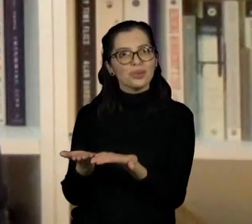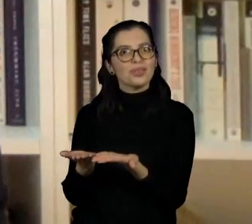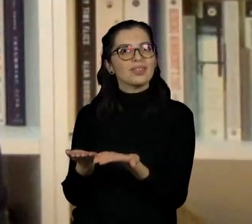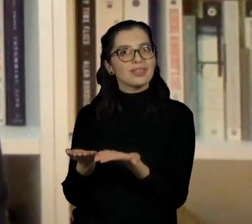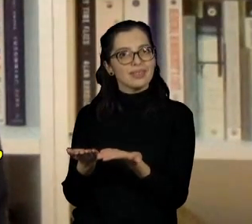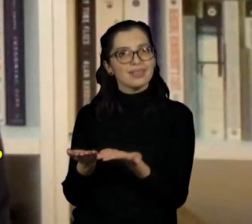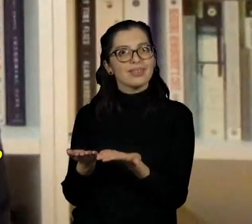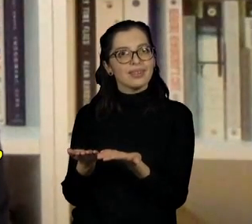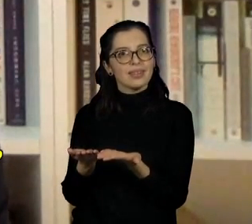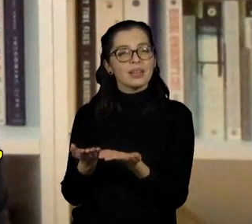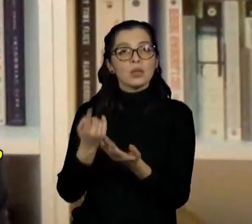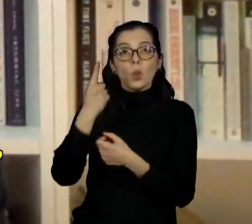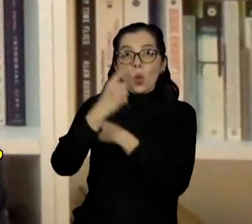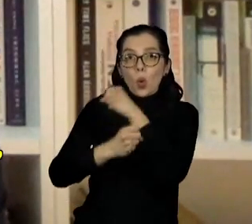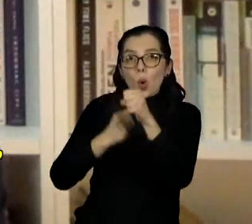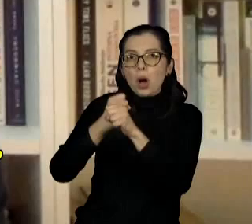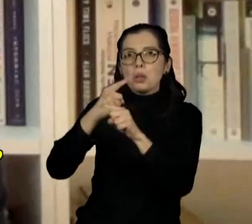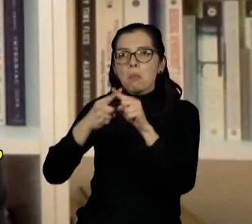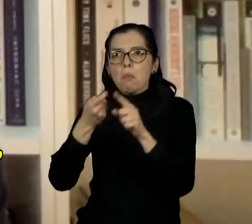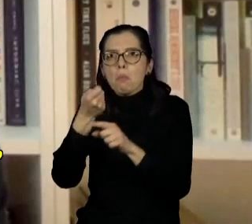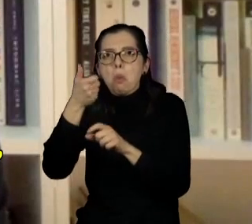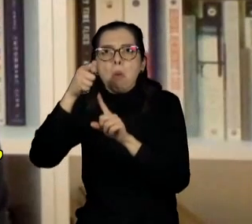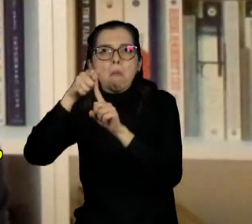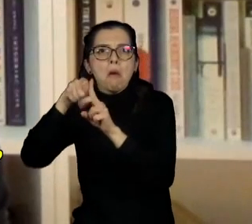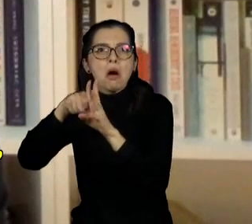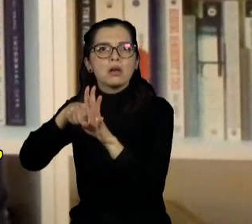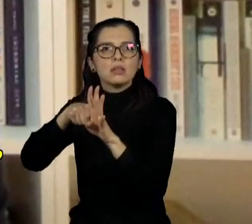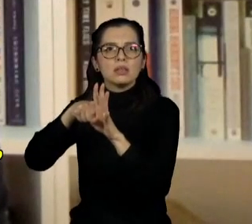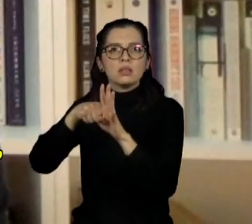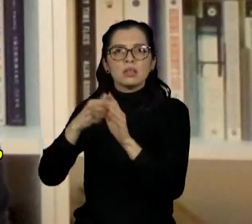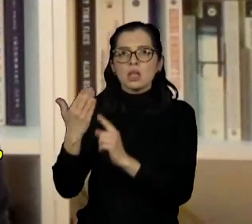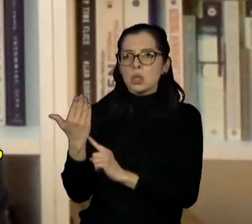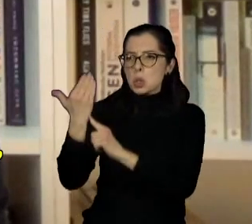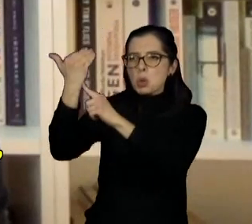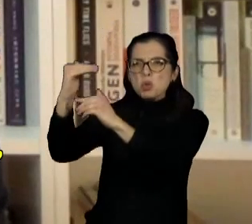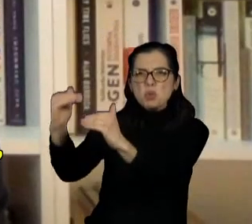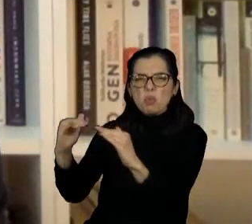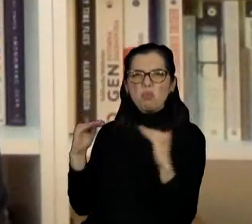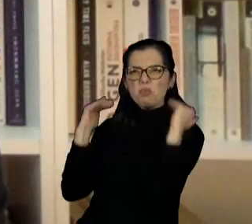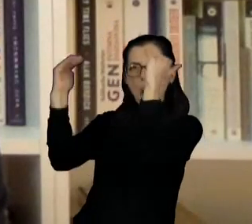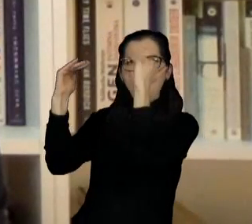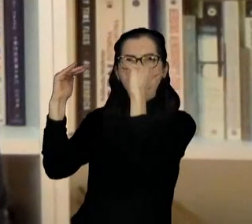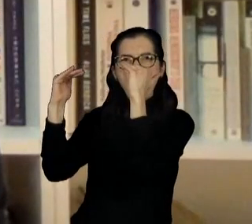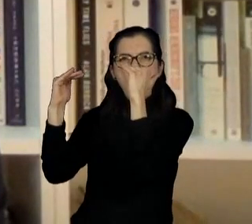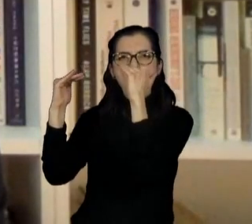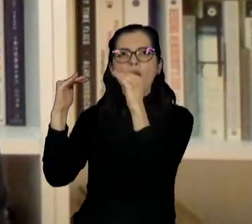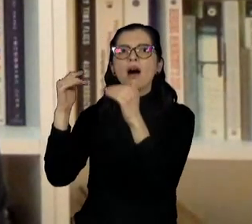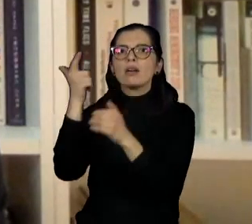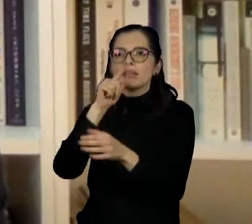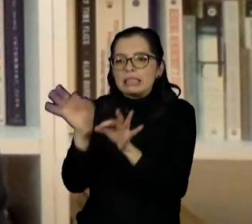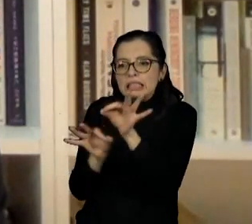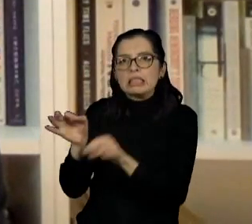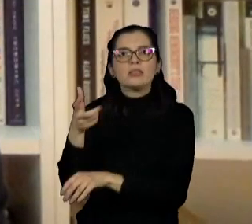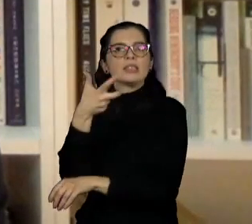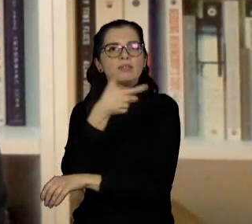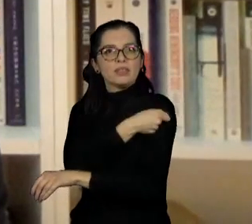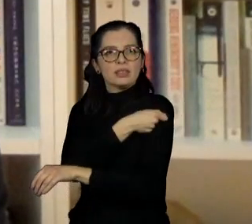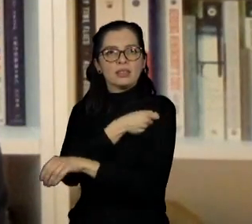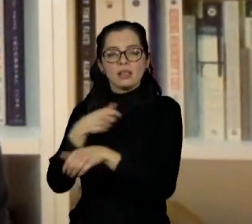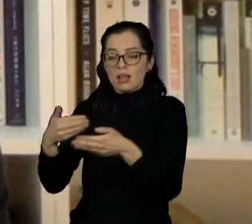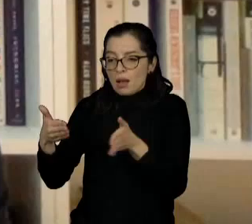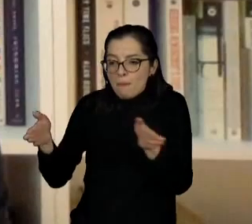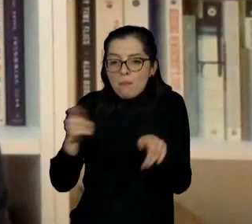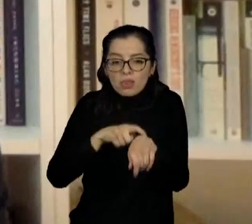or one year and a few months. And even with the latest technologies, making vaccine in that record time